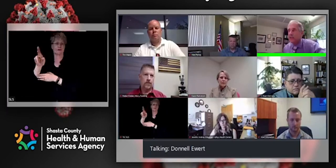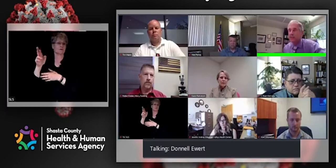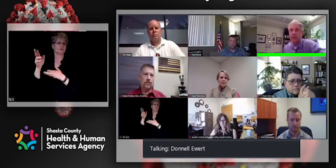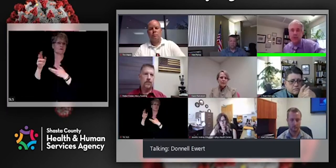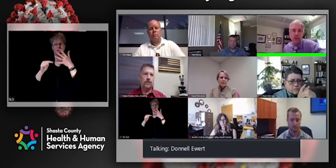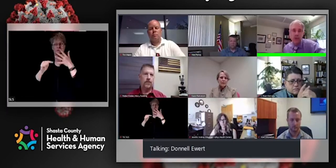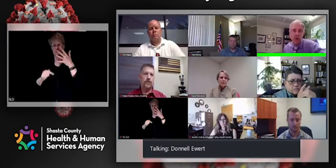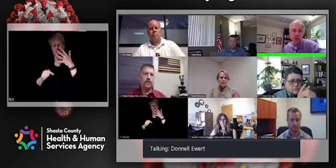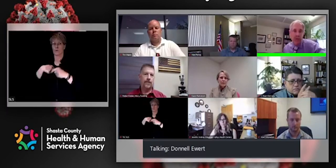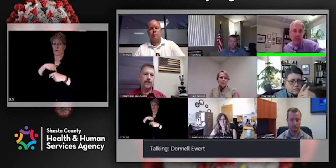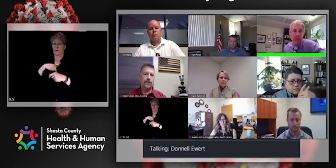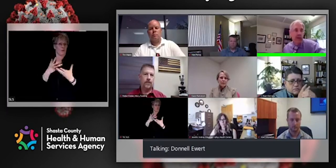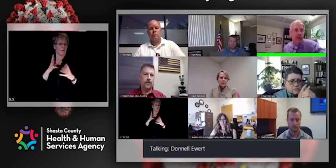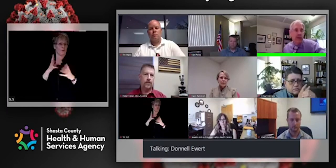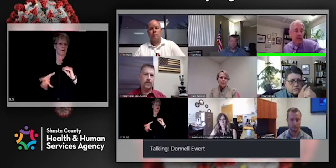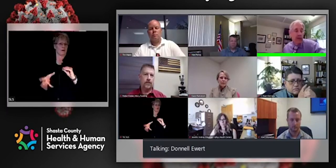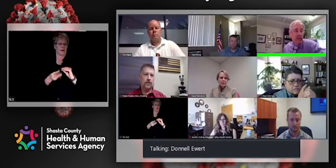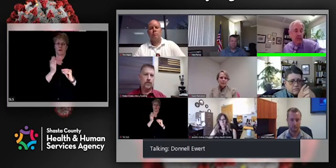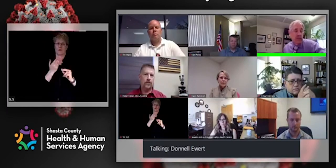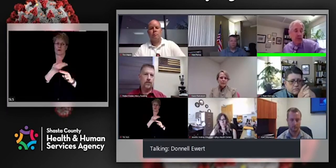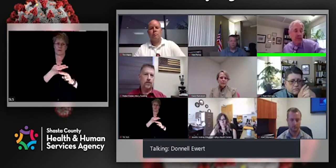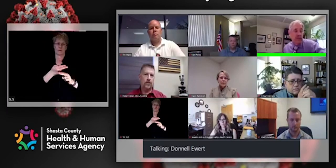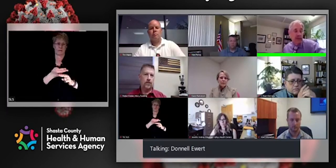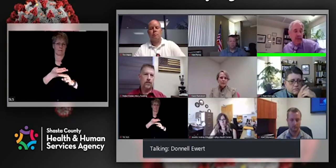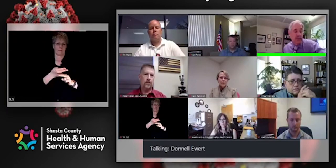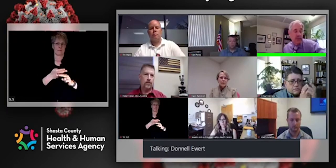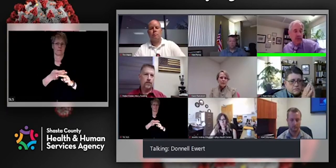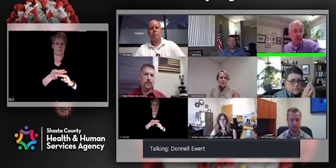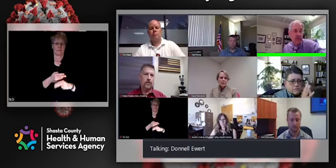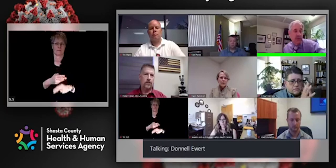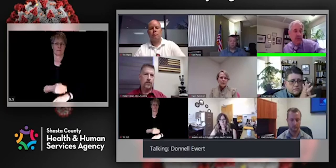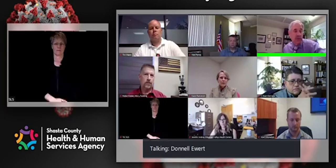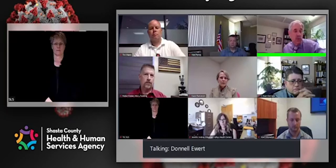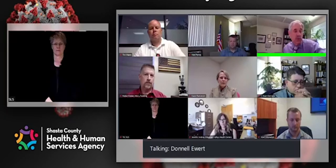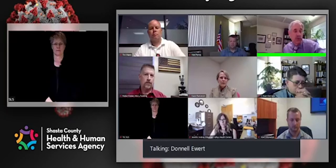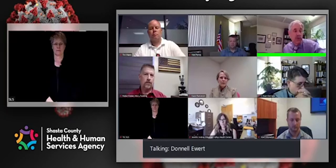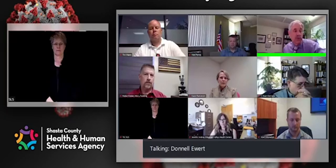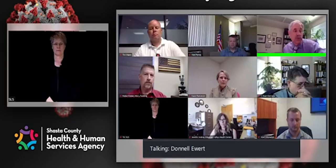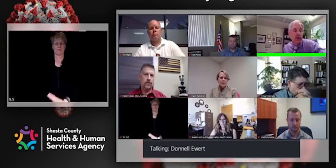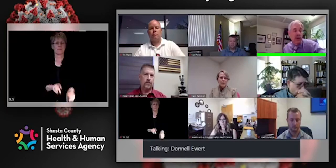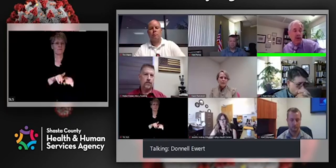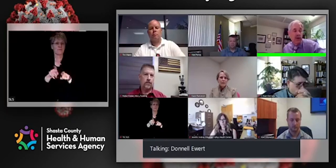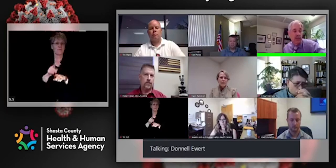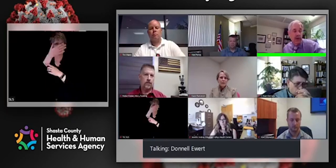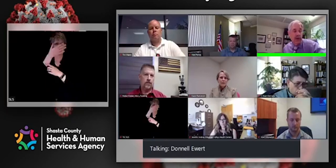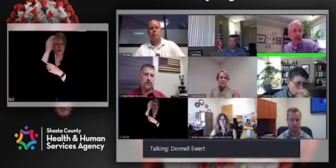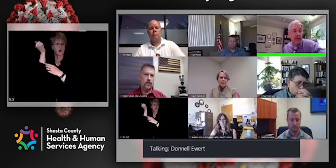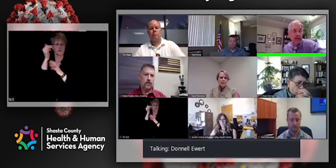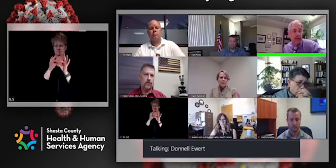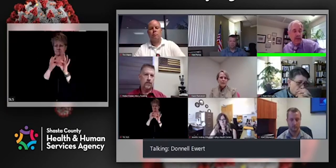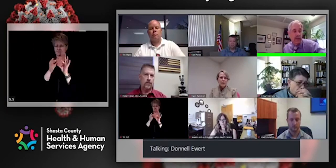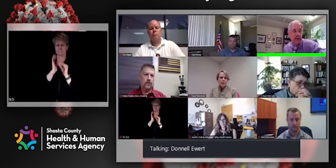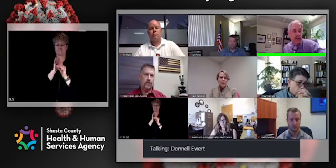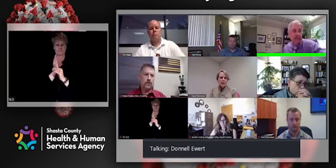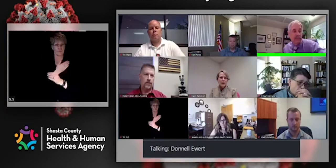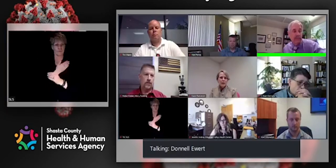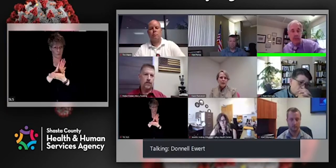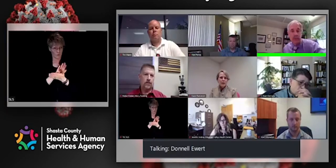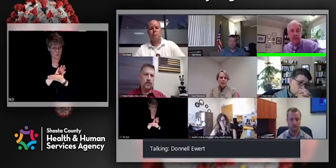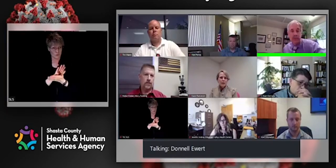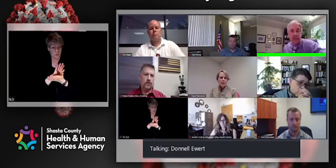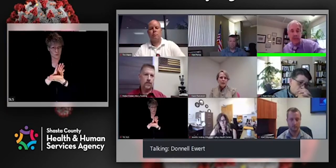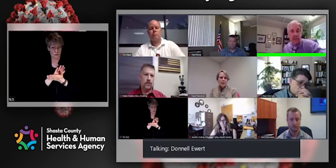sectors that I listed earlier open. Uh, in addition, what I forgot to mention earlier is our schools, uh, can provide, uh,